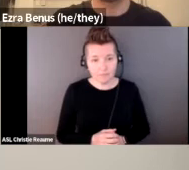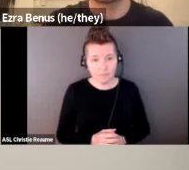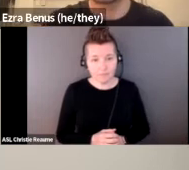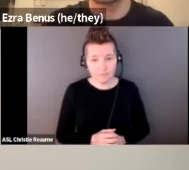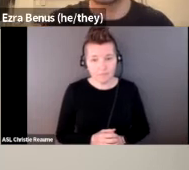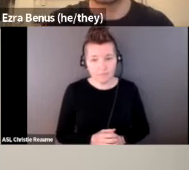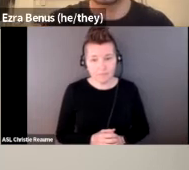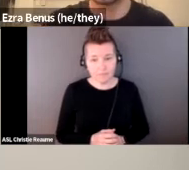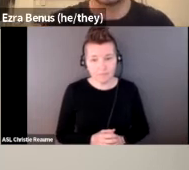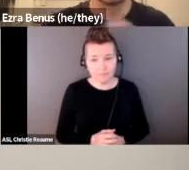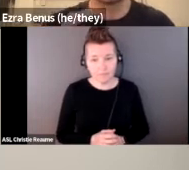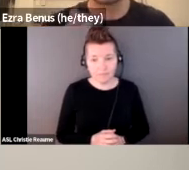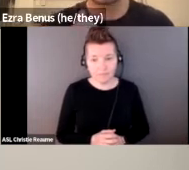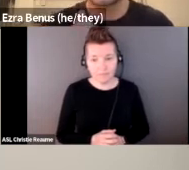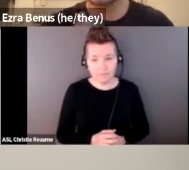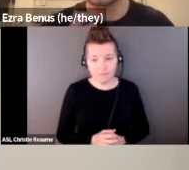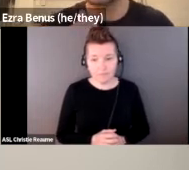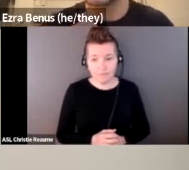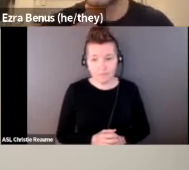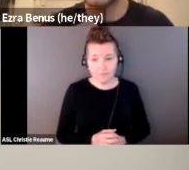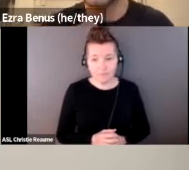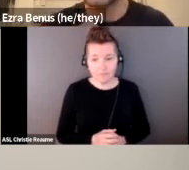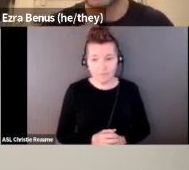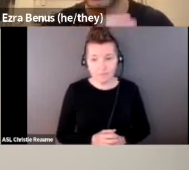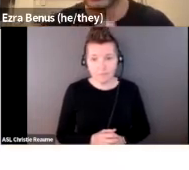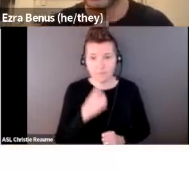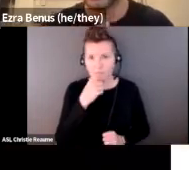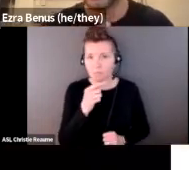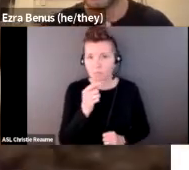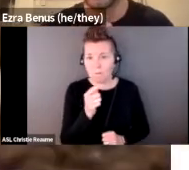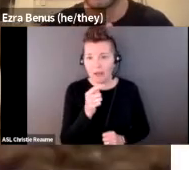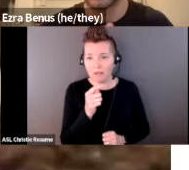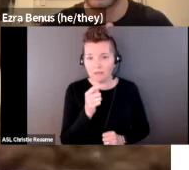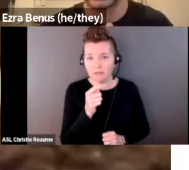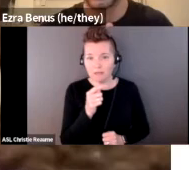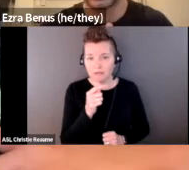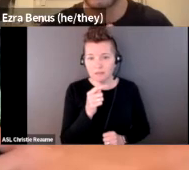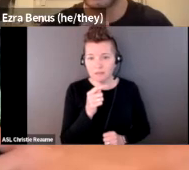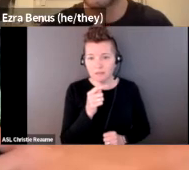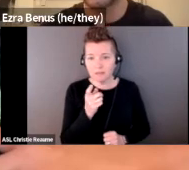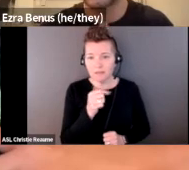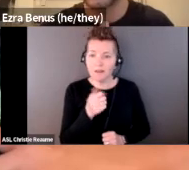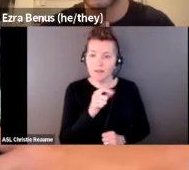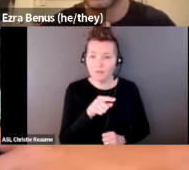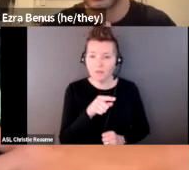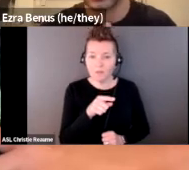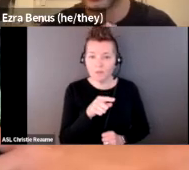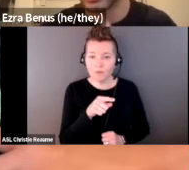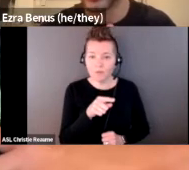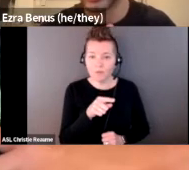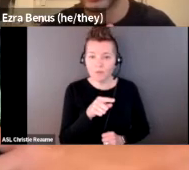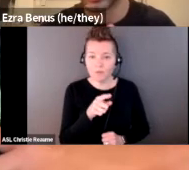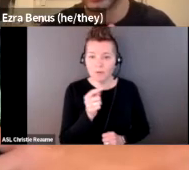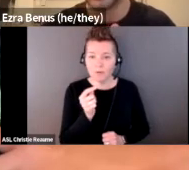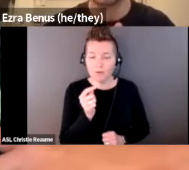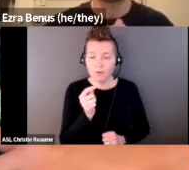And if we can just go back a couple of slides, just to the detail shots. And I'll